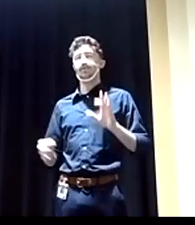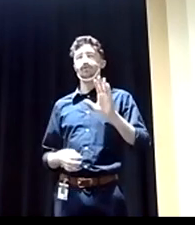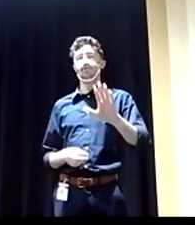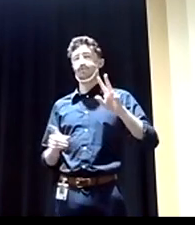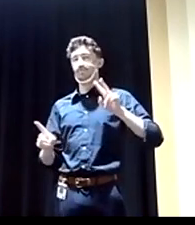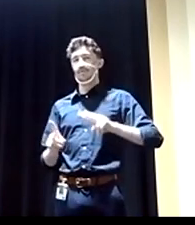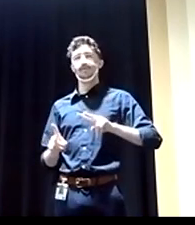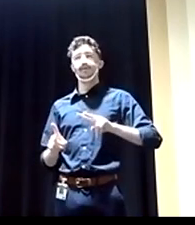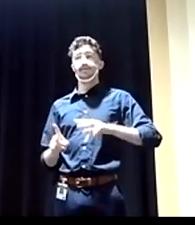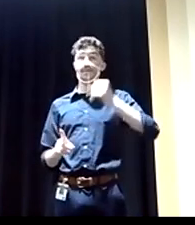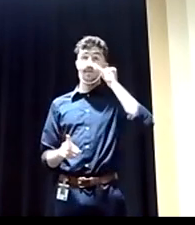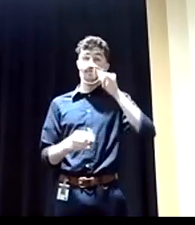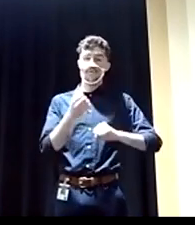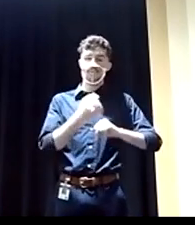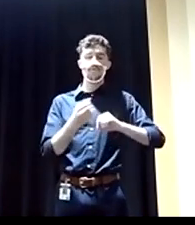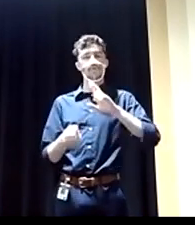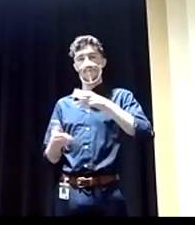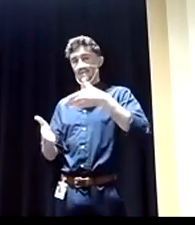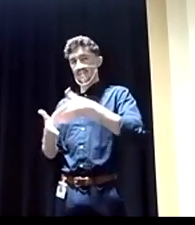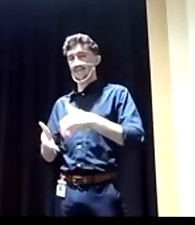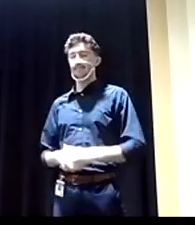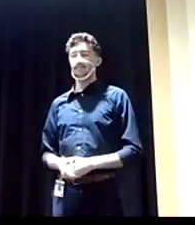whether you support it or are against it.